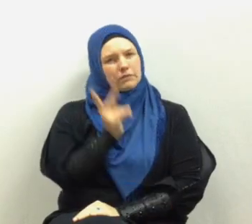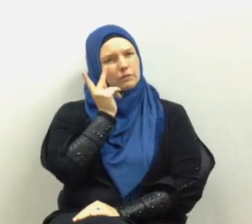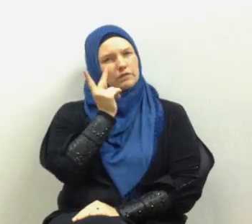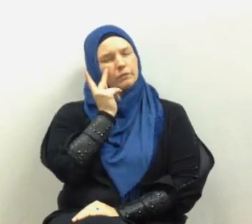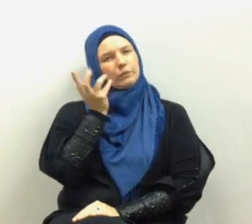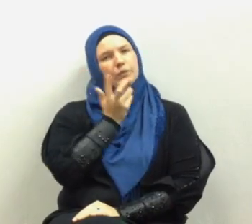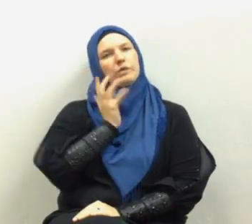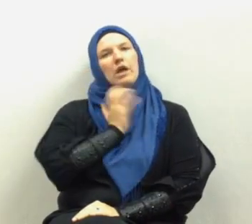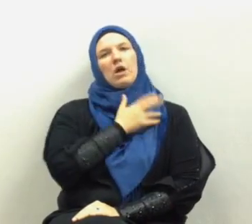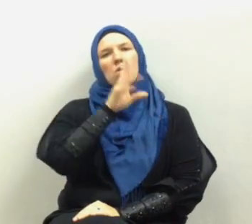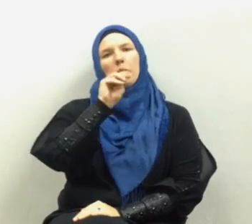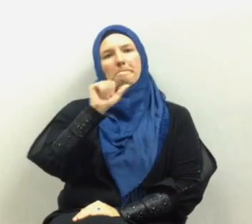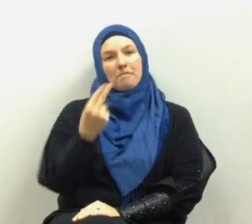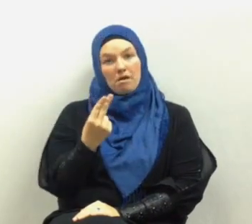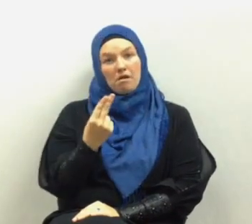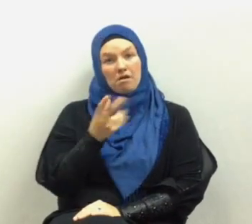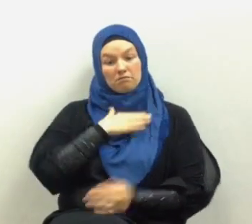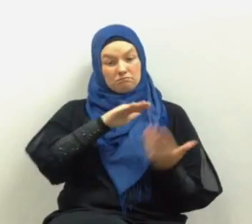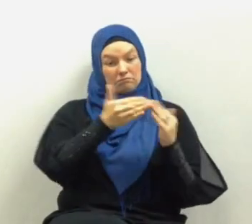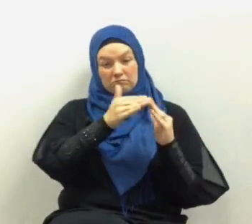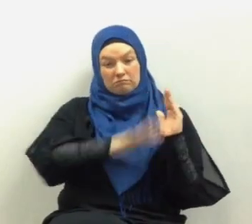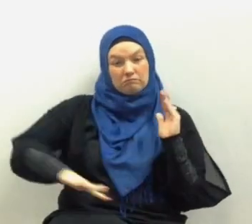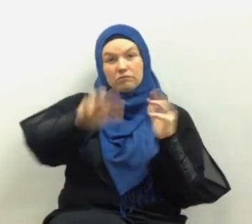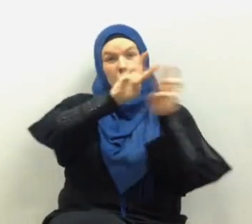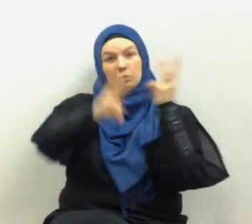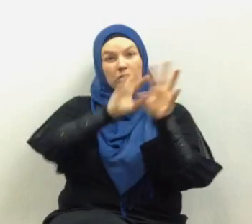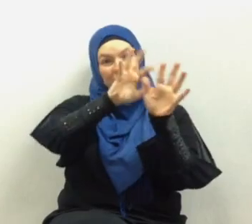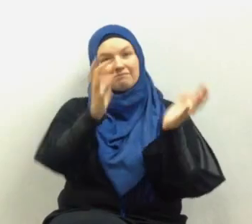do you see that our Ummah has gotten lost